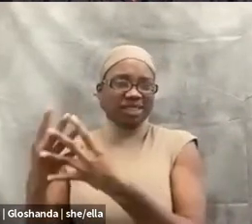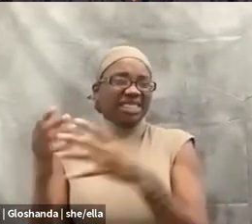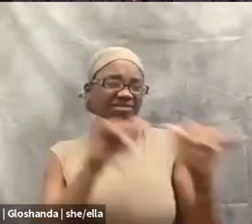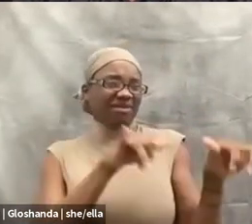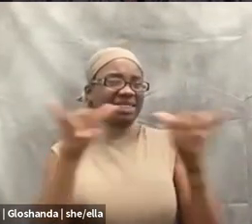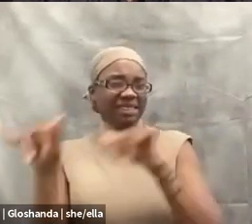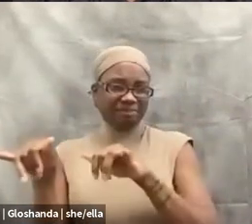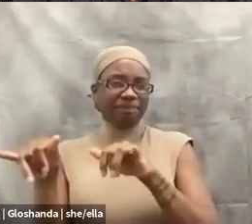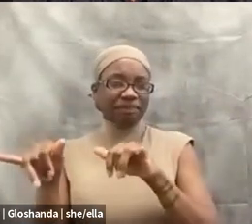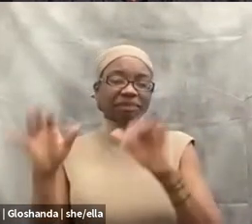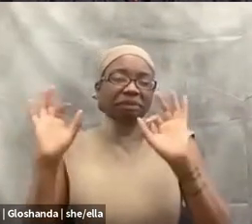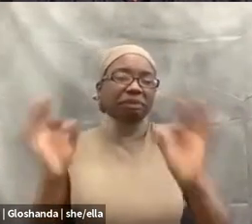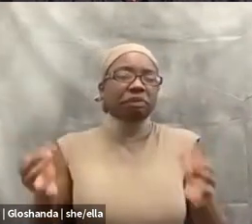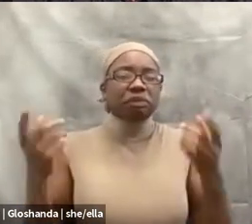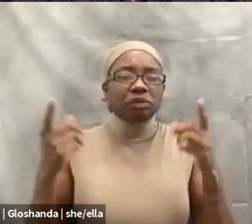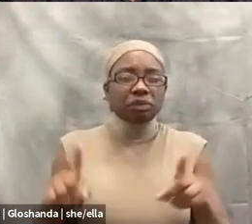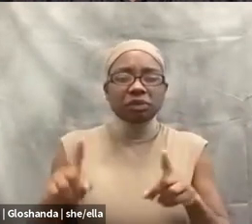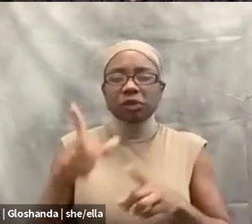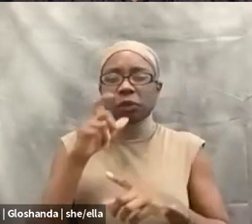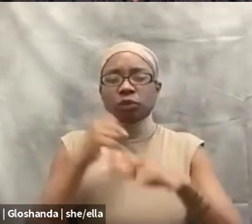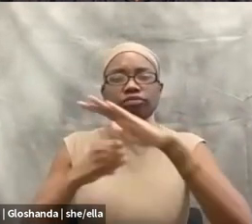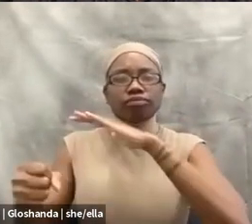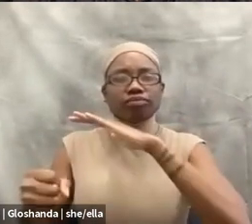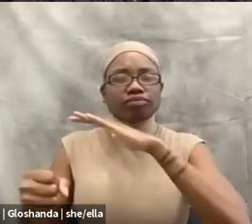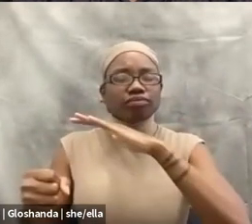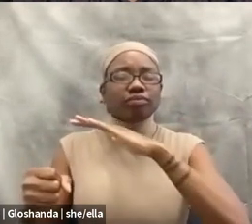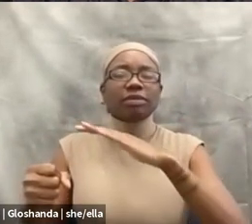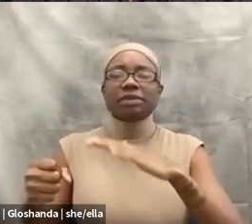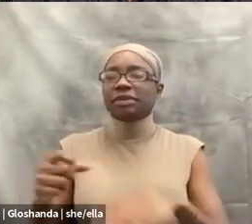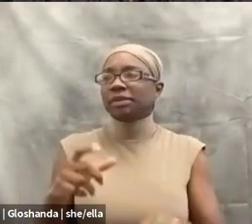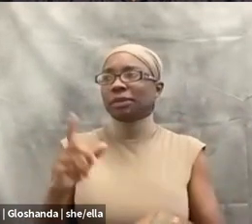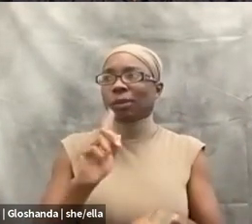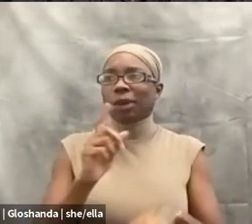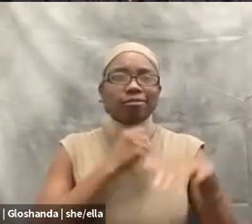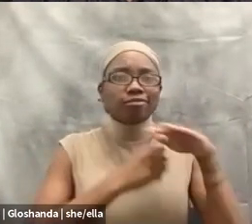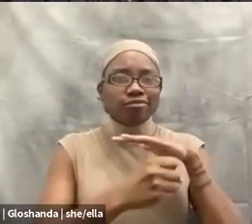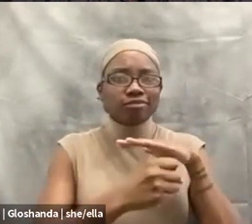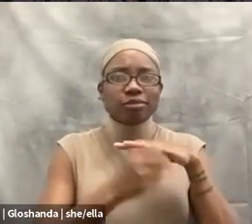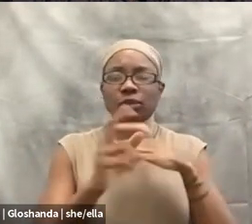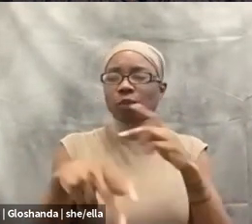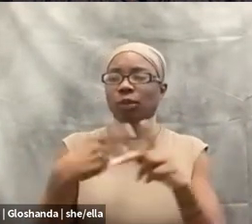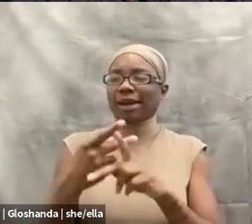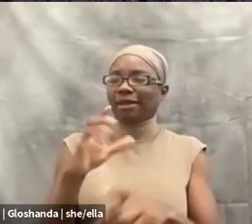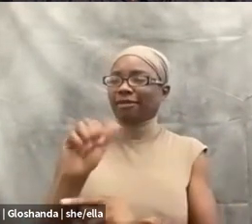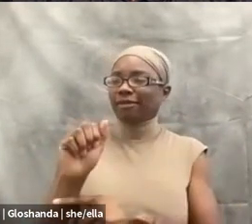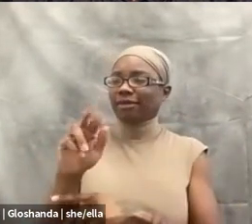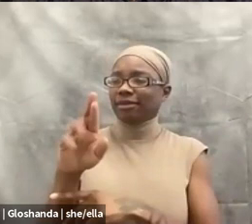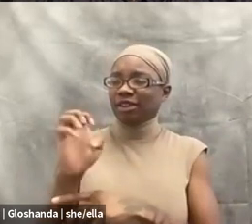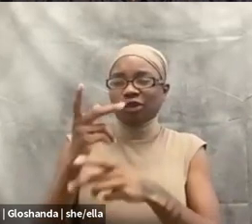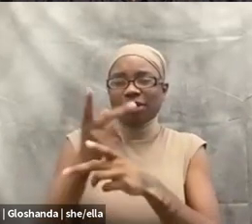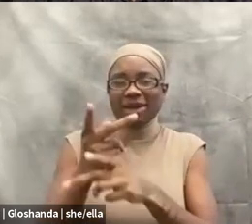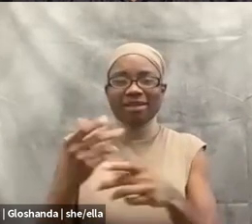what's happening and who's going, um, and who's going where and what kind of care they have out in